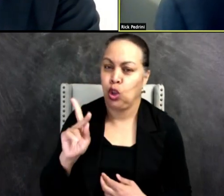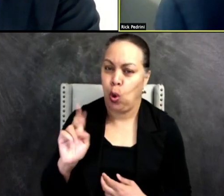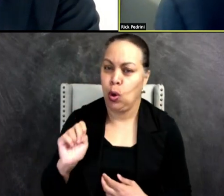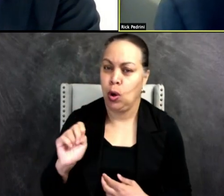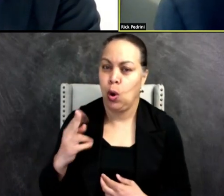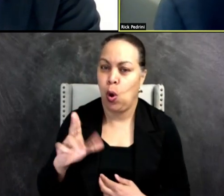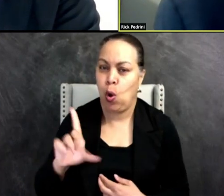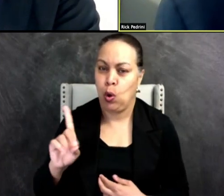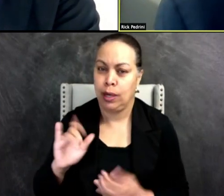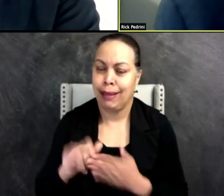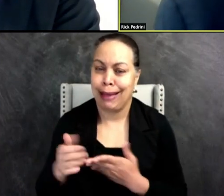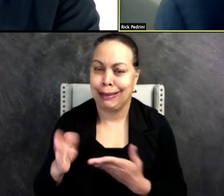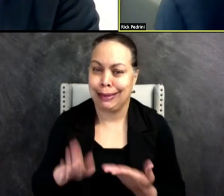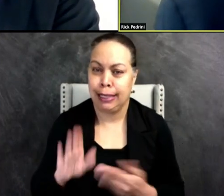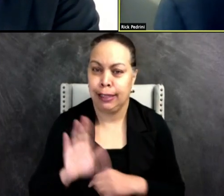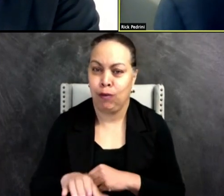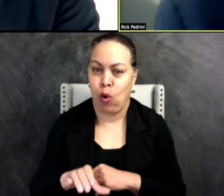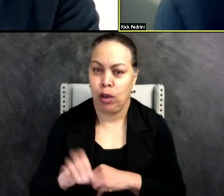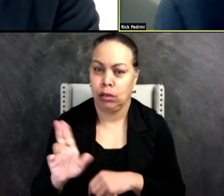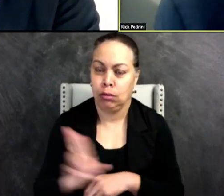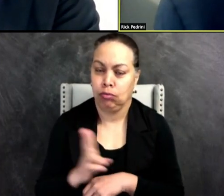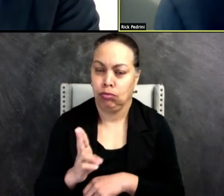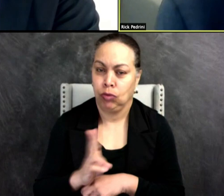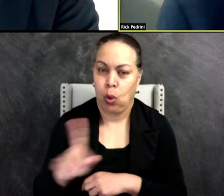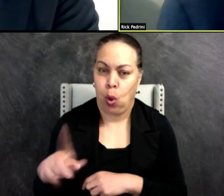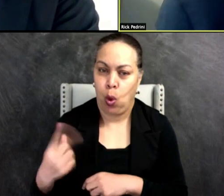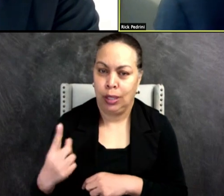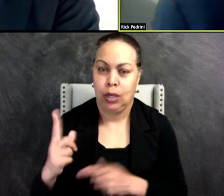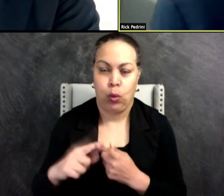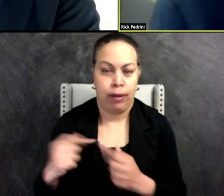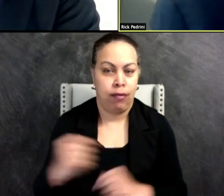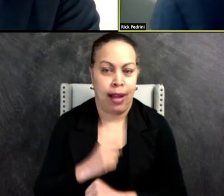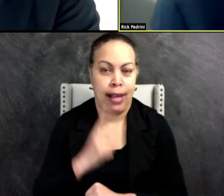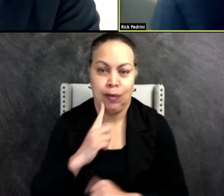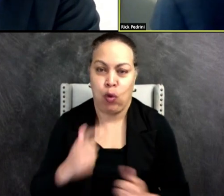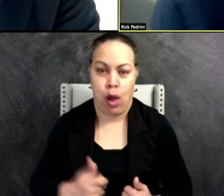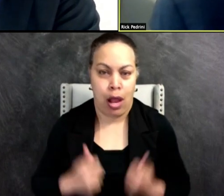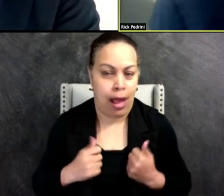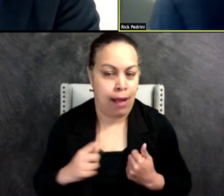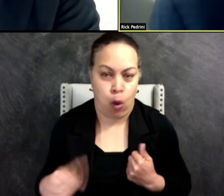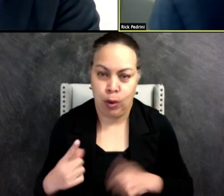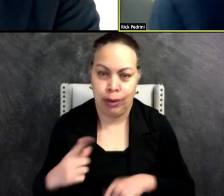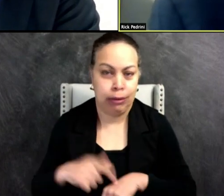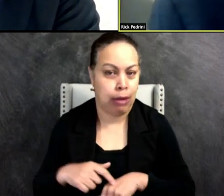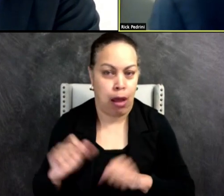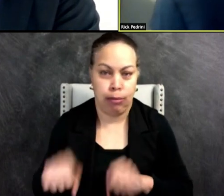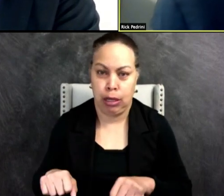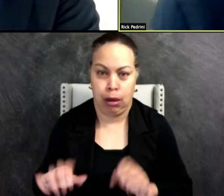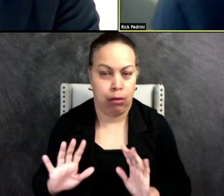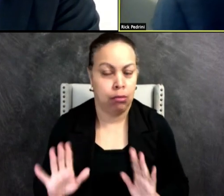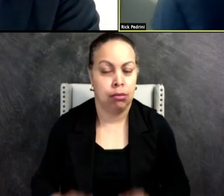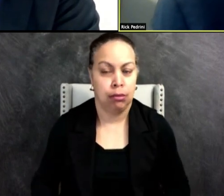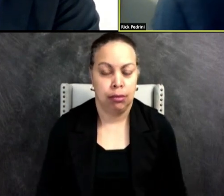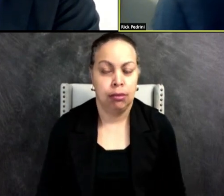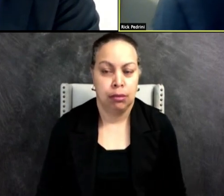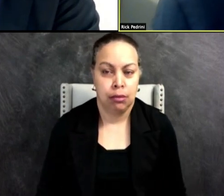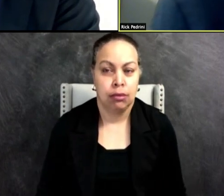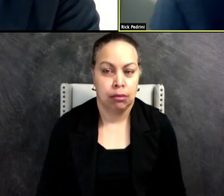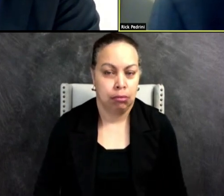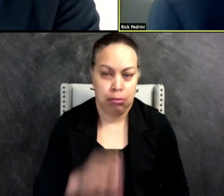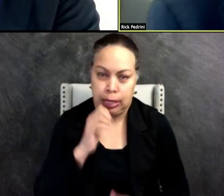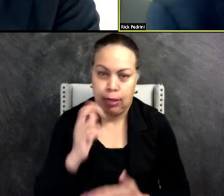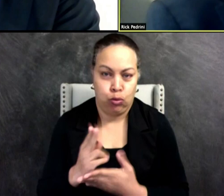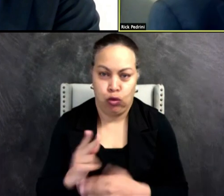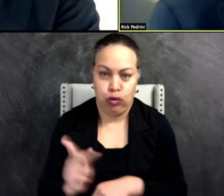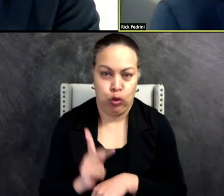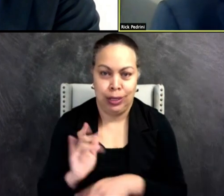tool of opportunity in the absolute fight for your life before a chokehold would ever be warranted. Um, that's